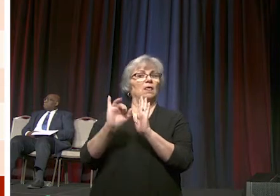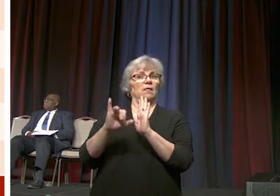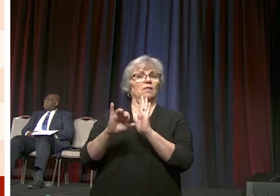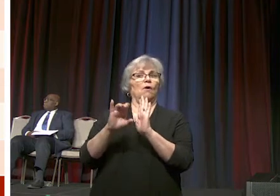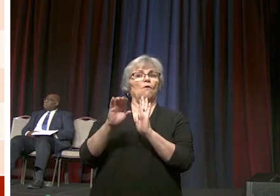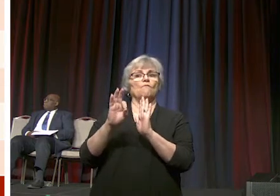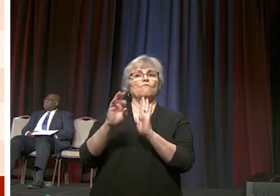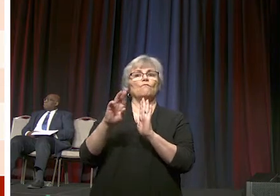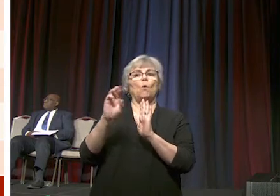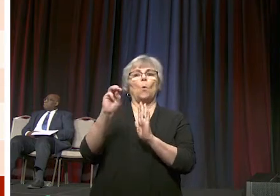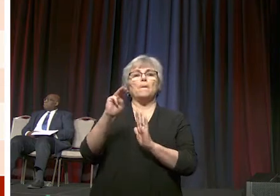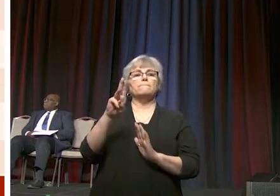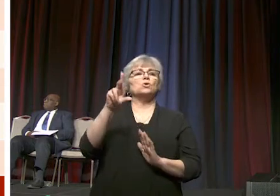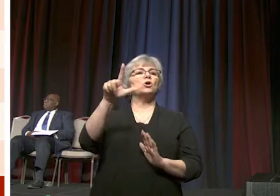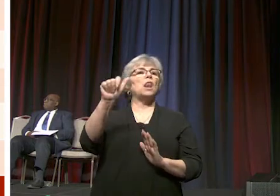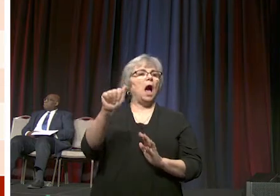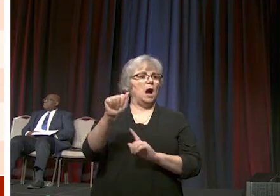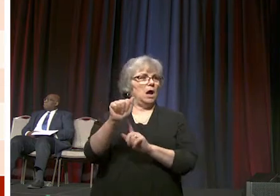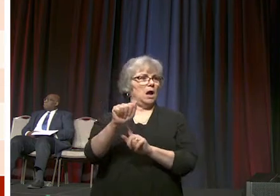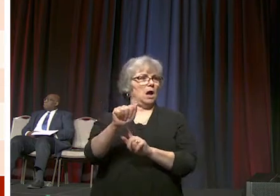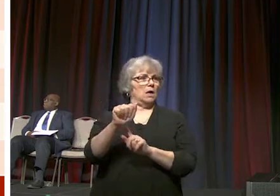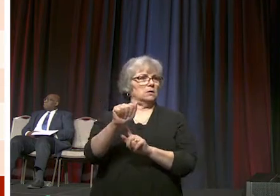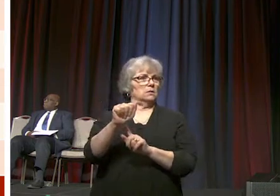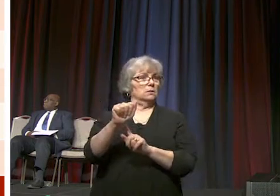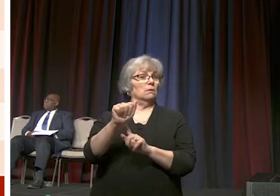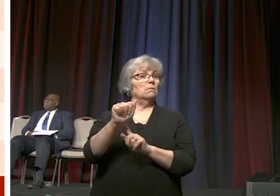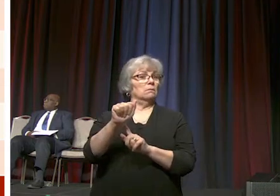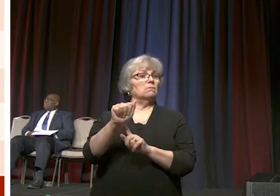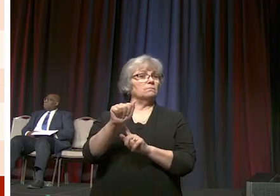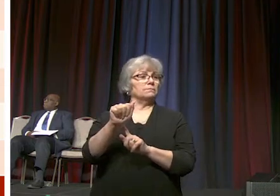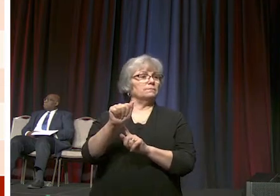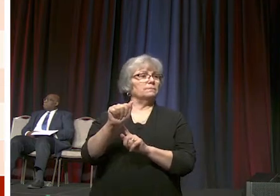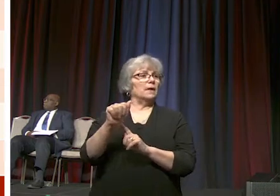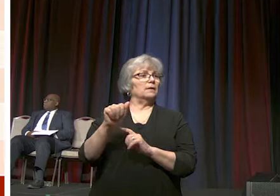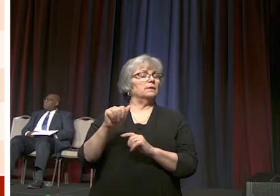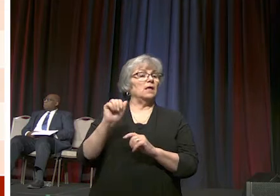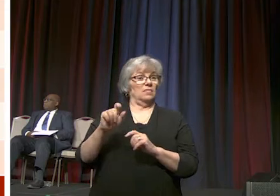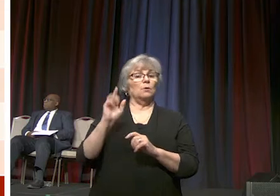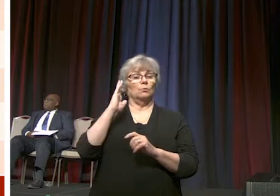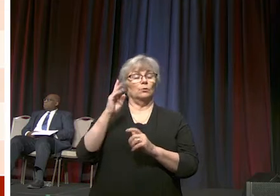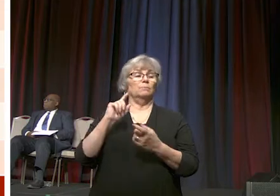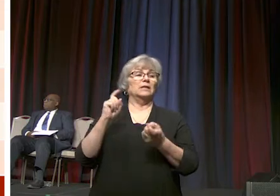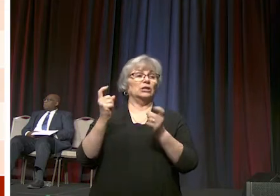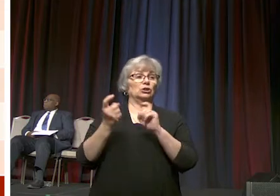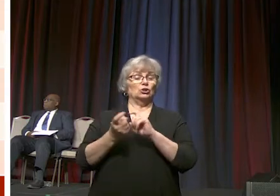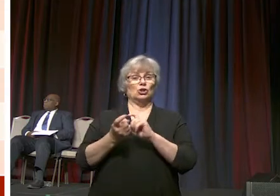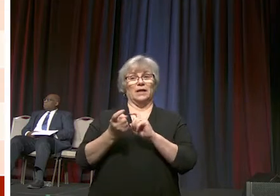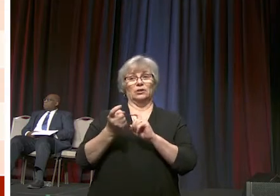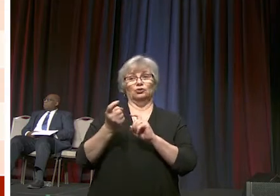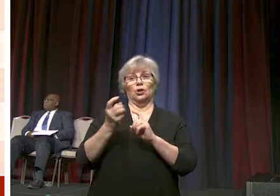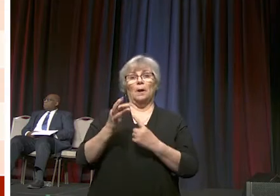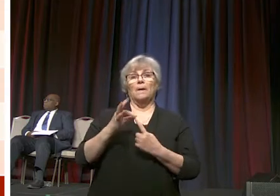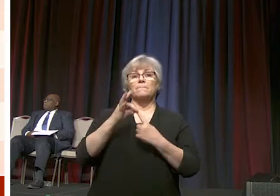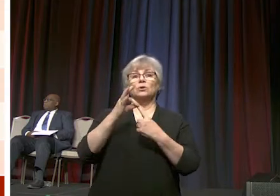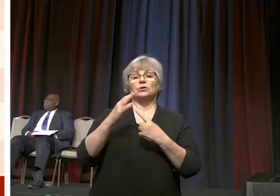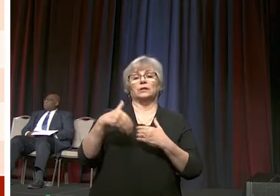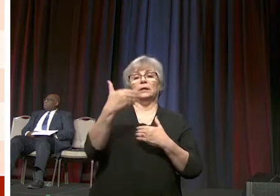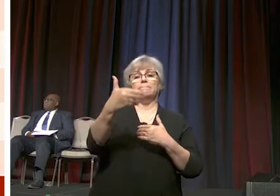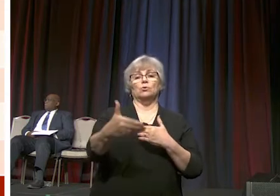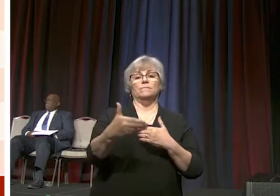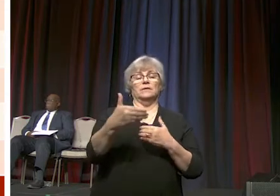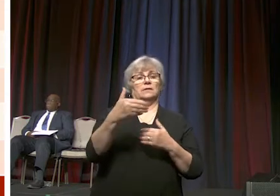formula that exists that there was going to be a change particularly going into